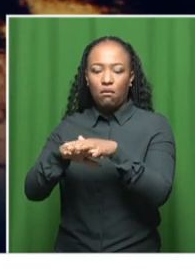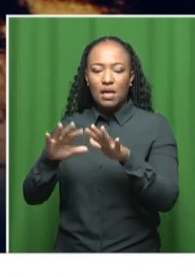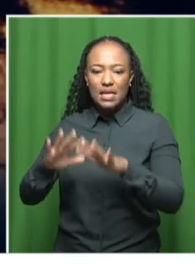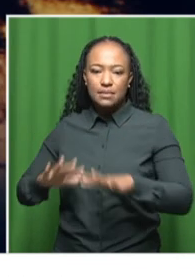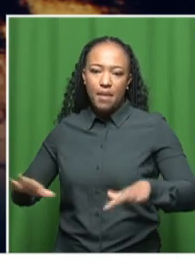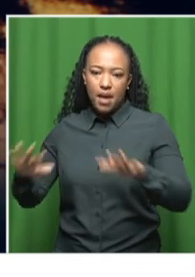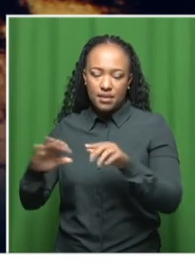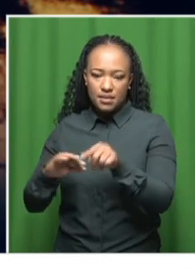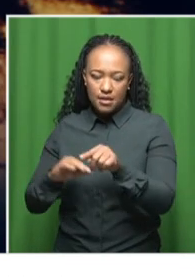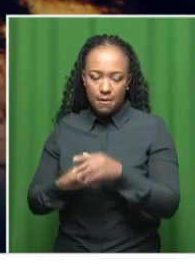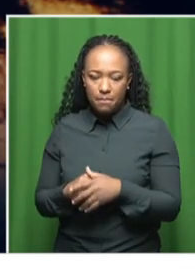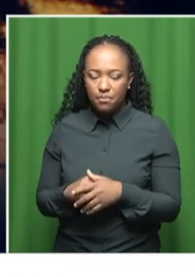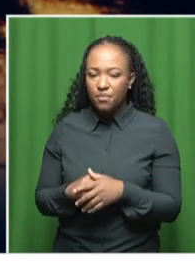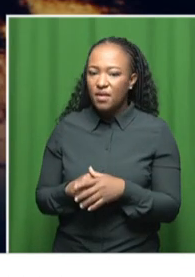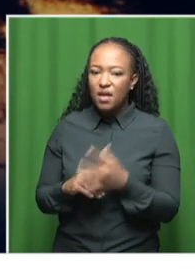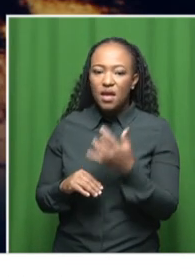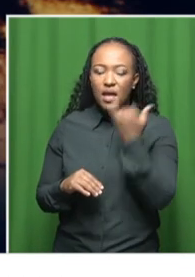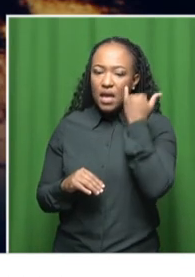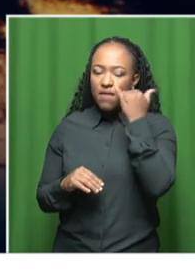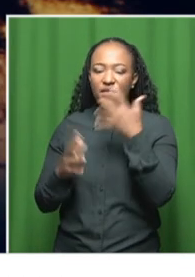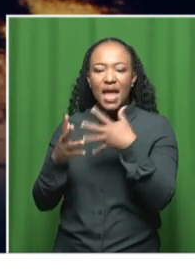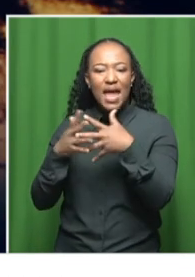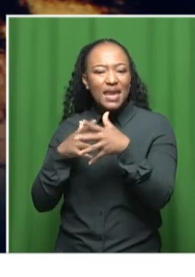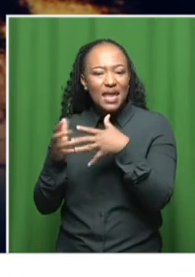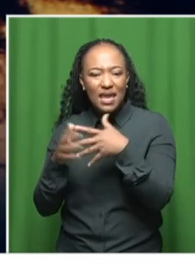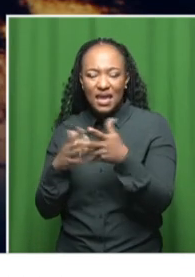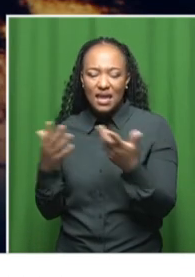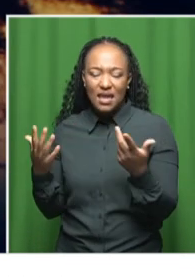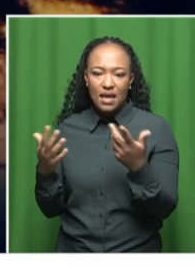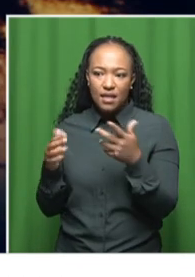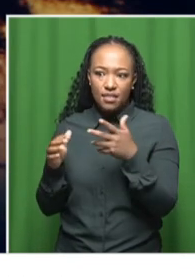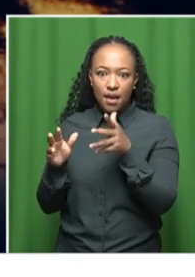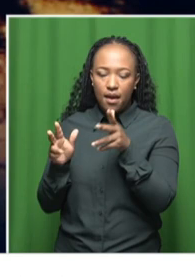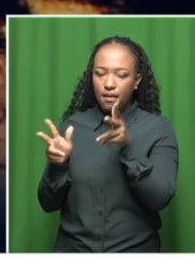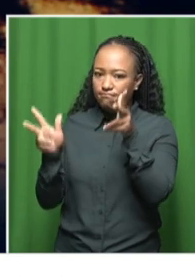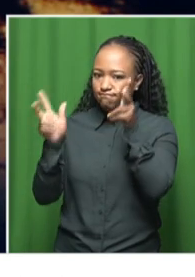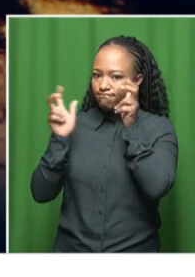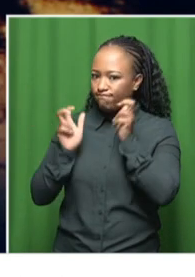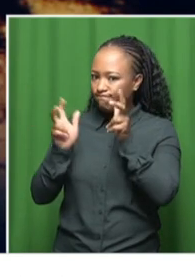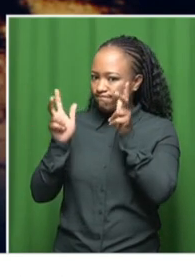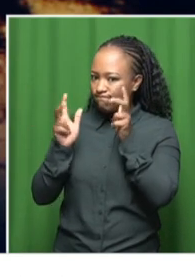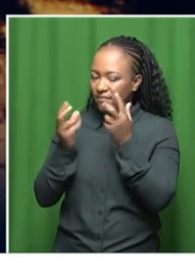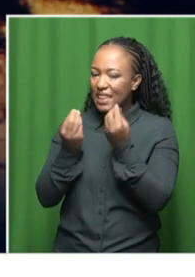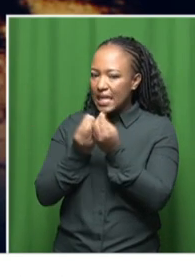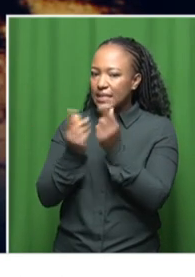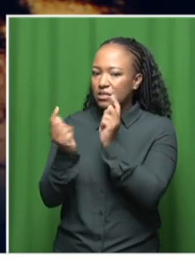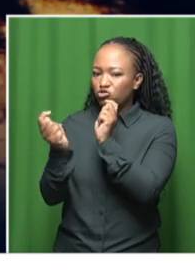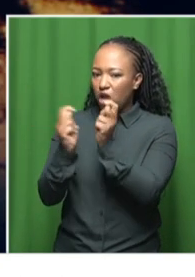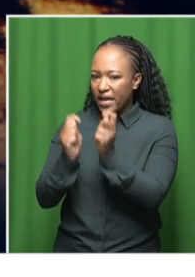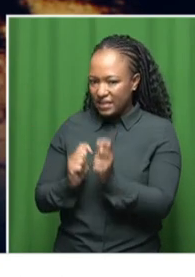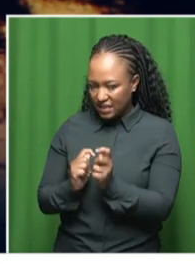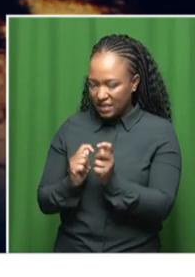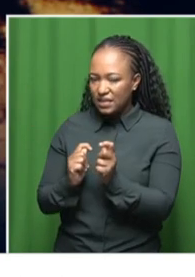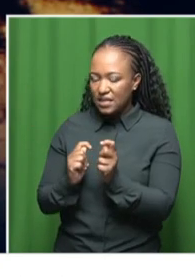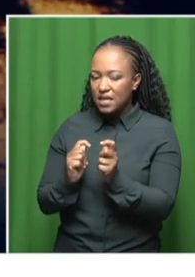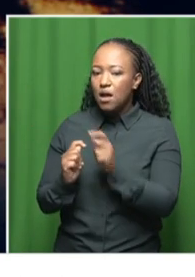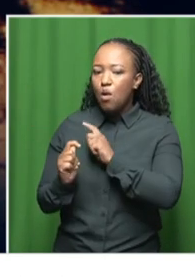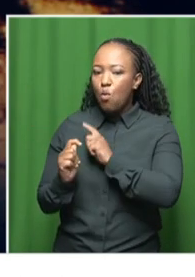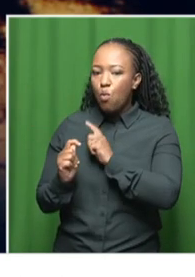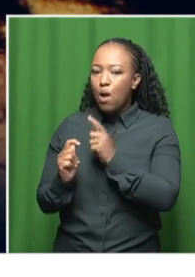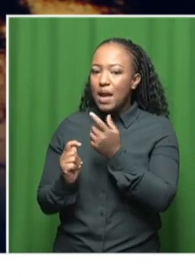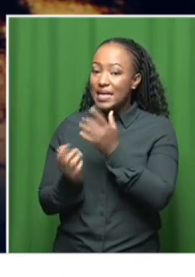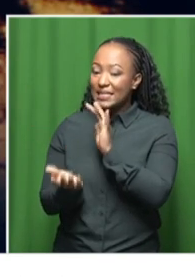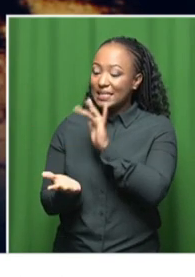So if anything, I think they are listening and things are changing, but there are still too few